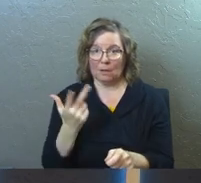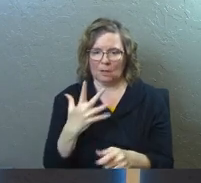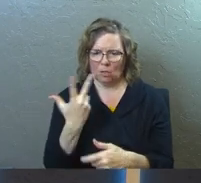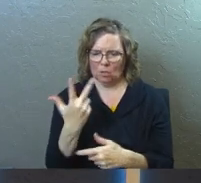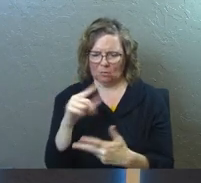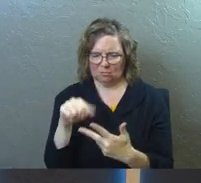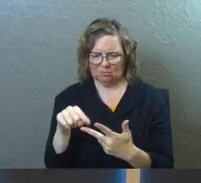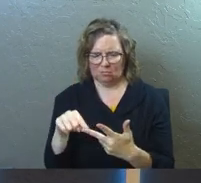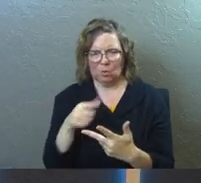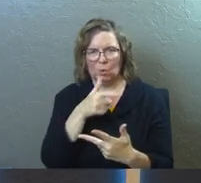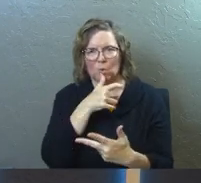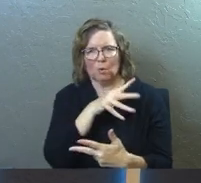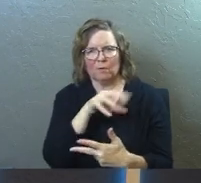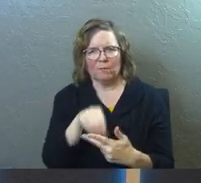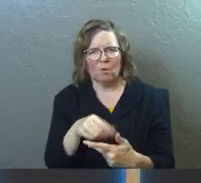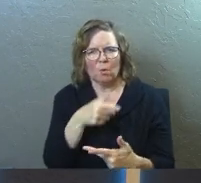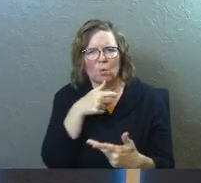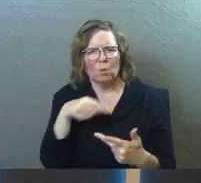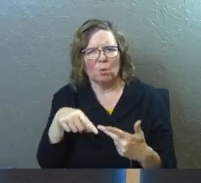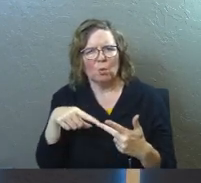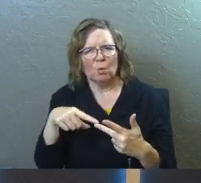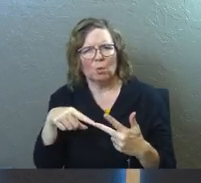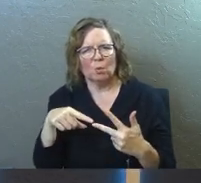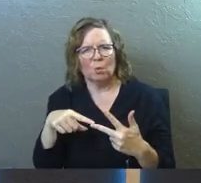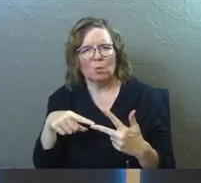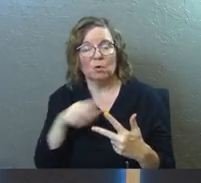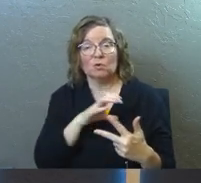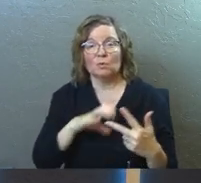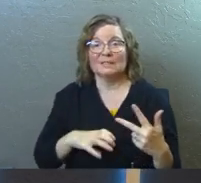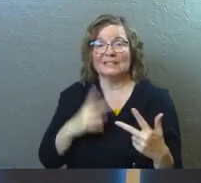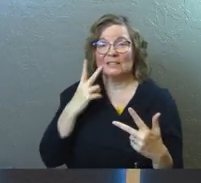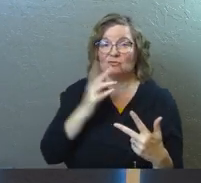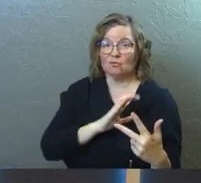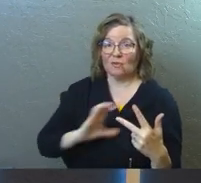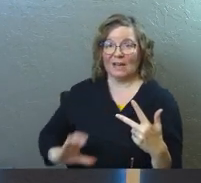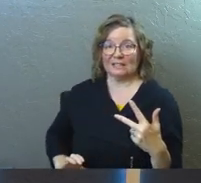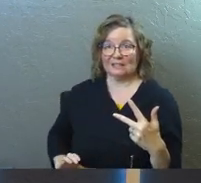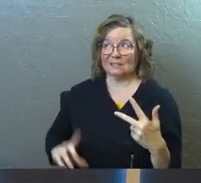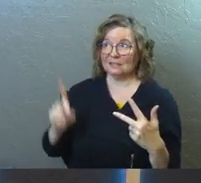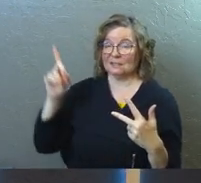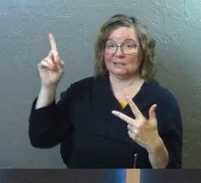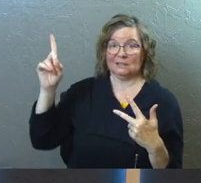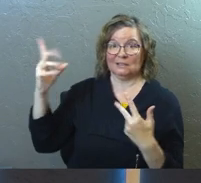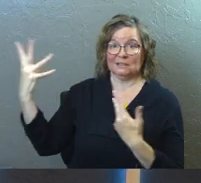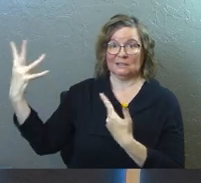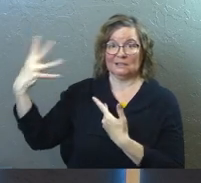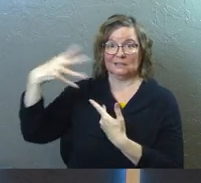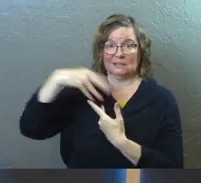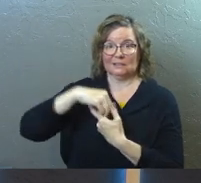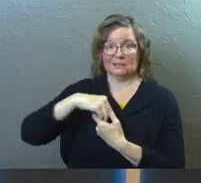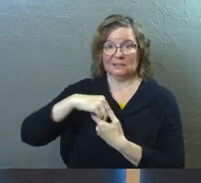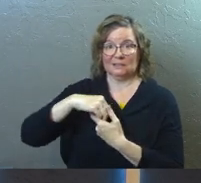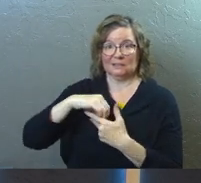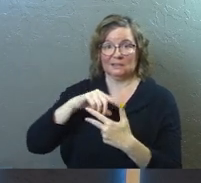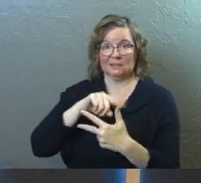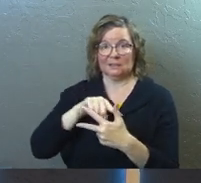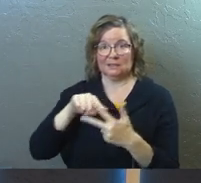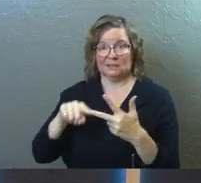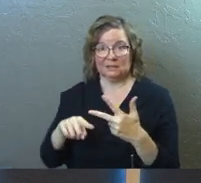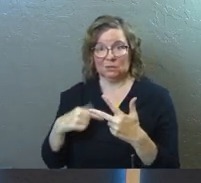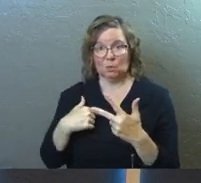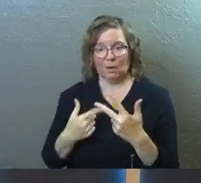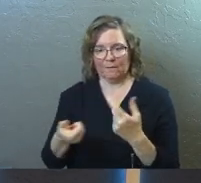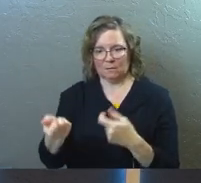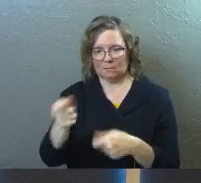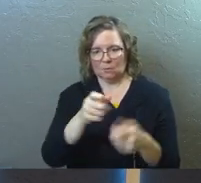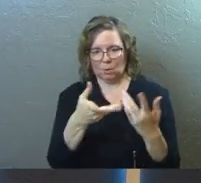the world is that third person? Christians down through the ages have seen this as Christ. Christ comes in. That you have a way of